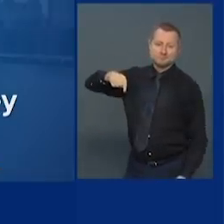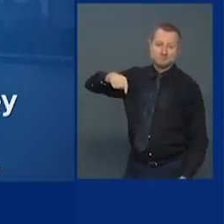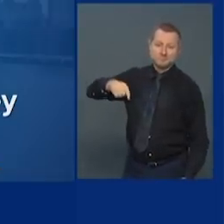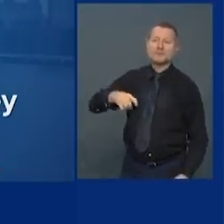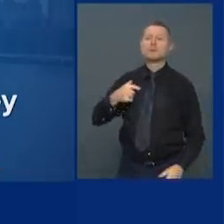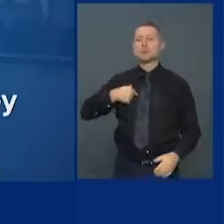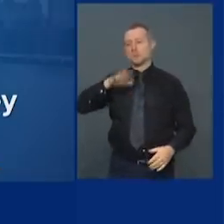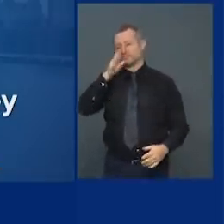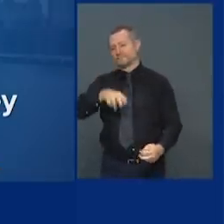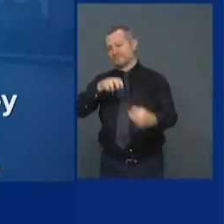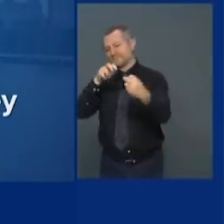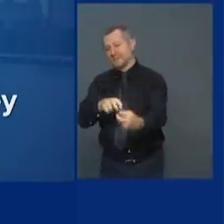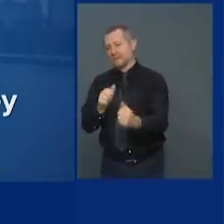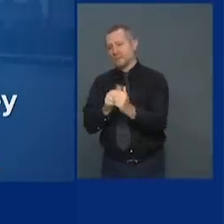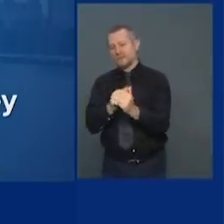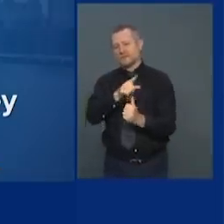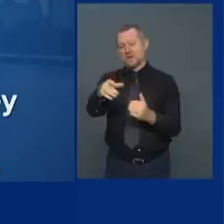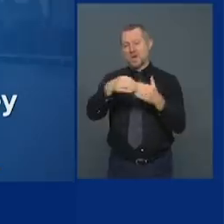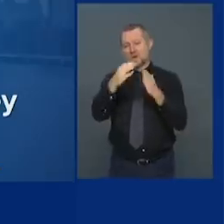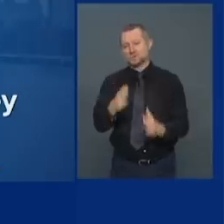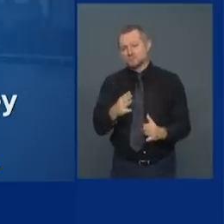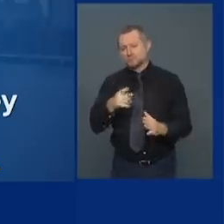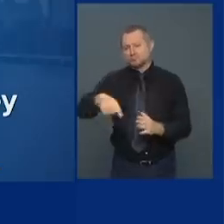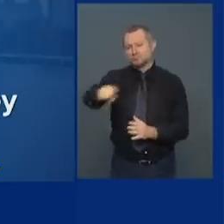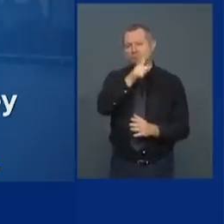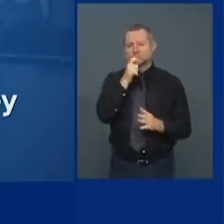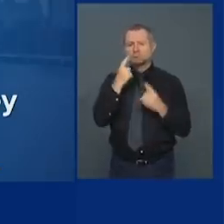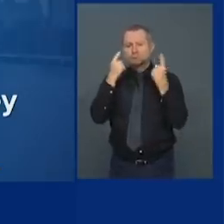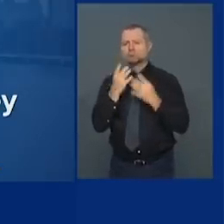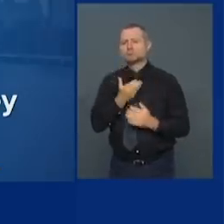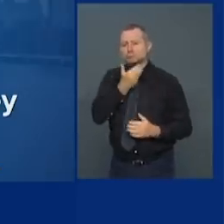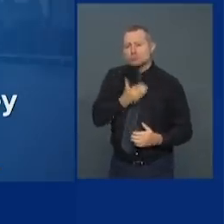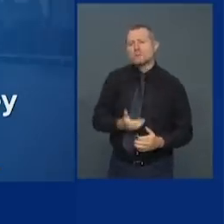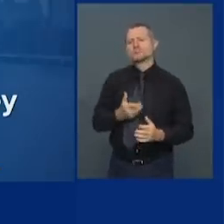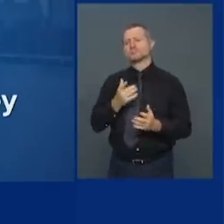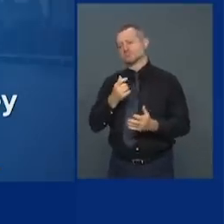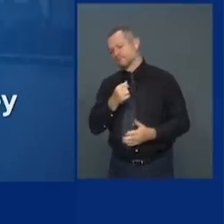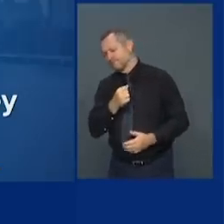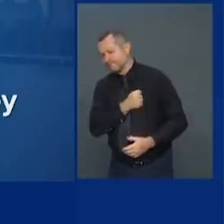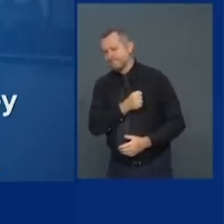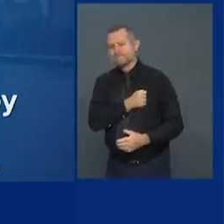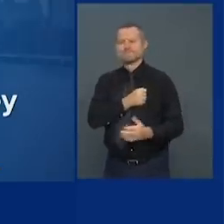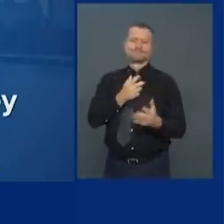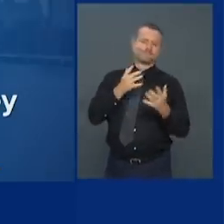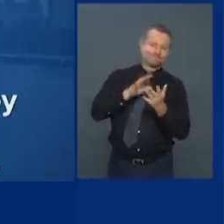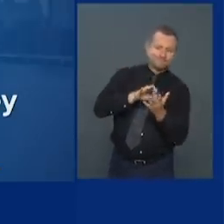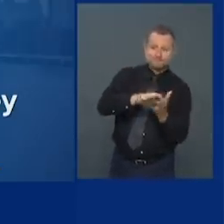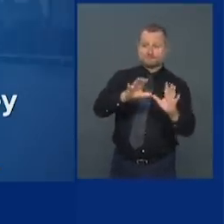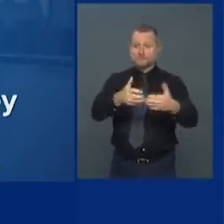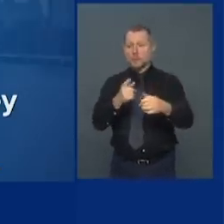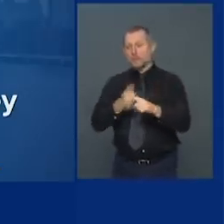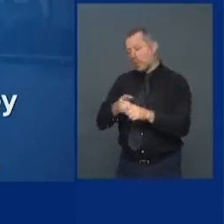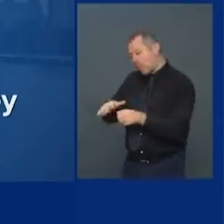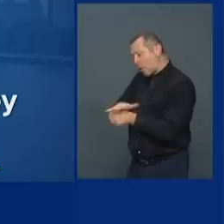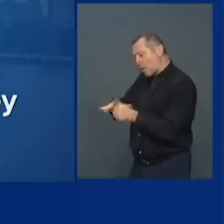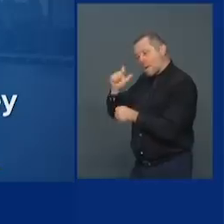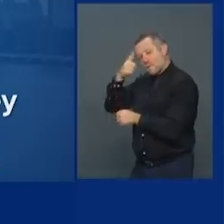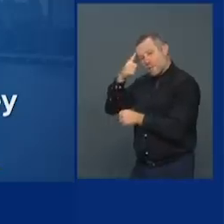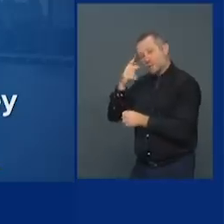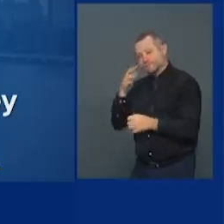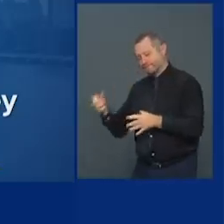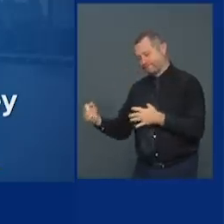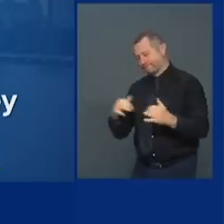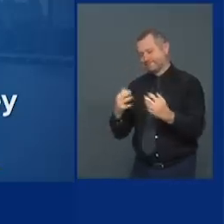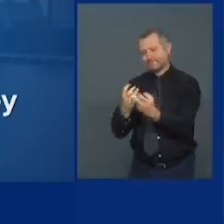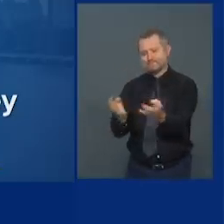leaders of the Orthodox community and the local officials in those areas to make sure we're all on the same page. But compliance